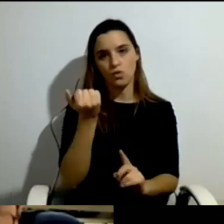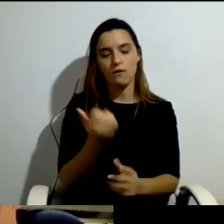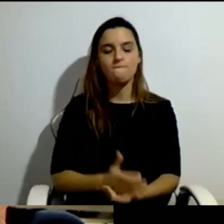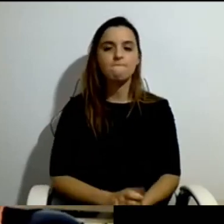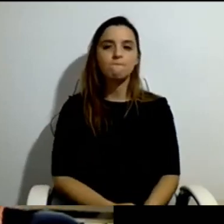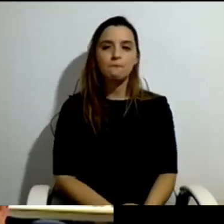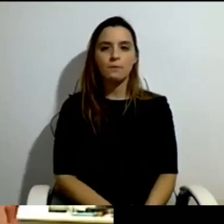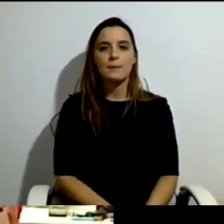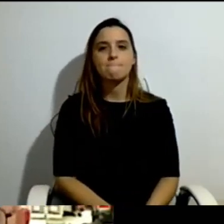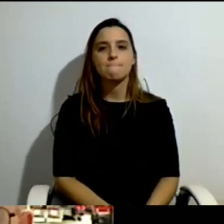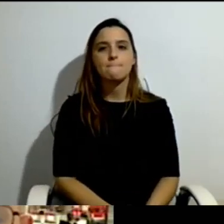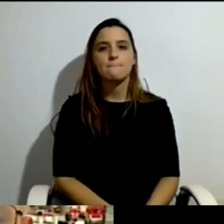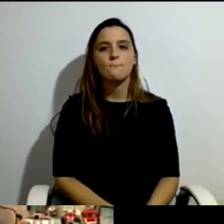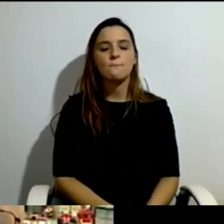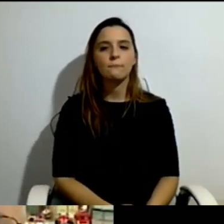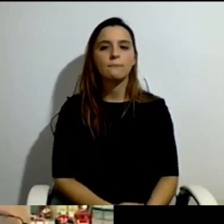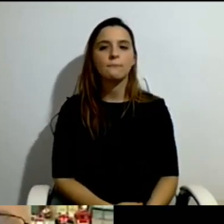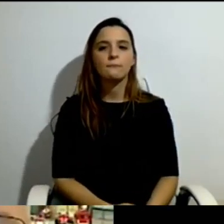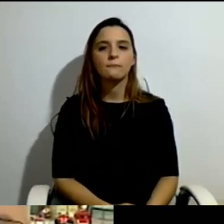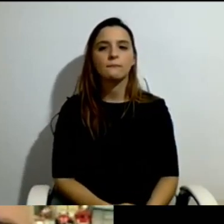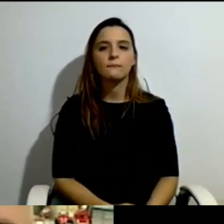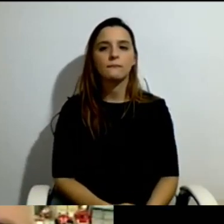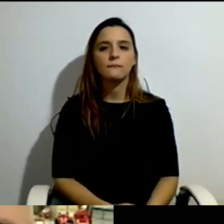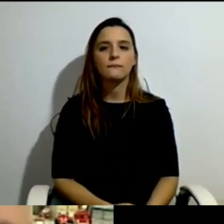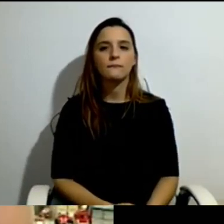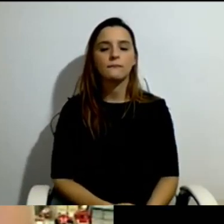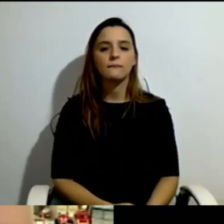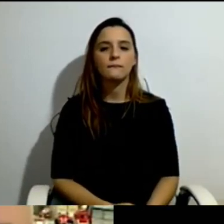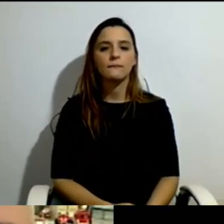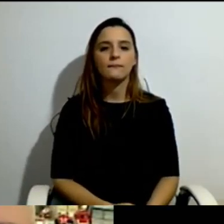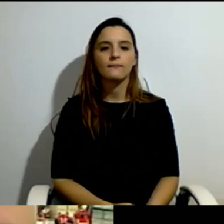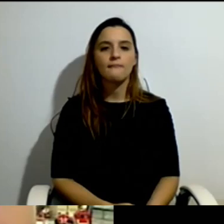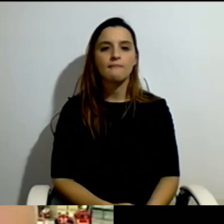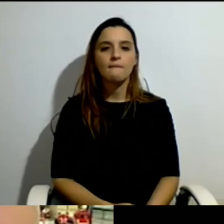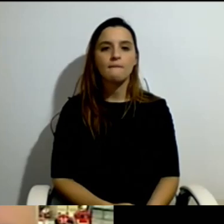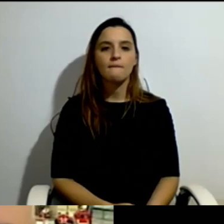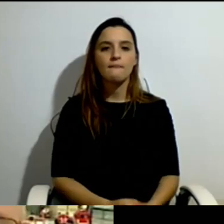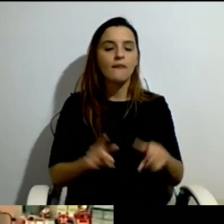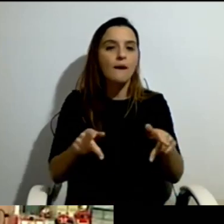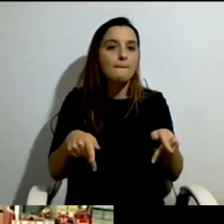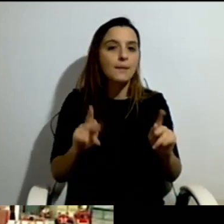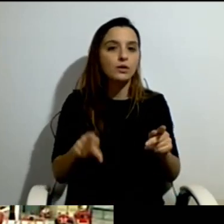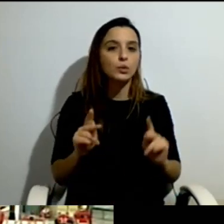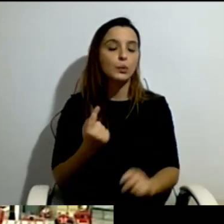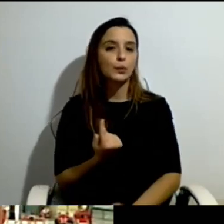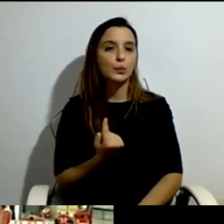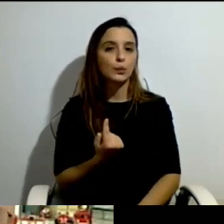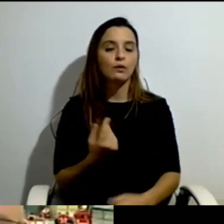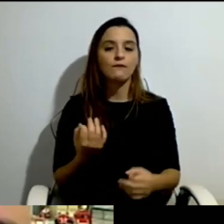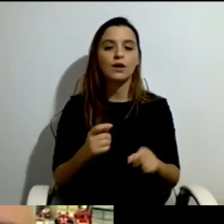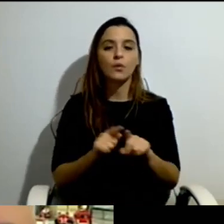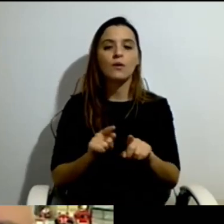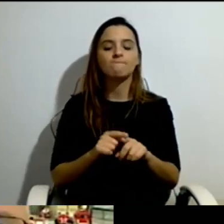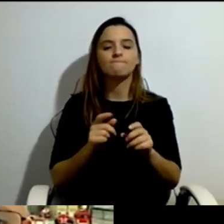We also, one of the methods we had was a newsletter. We were the first in Switzerland to publish a